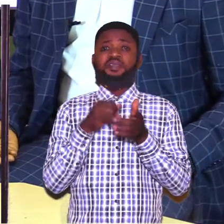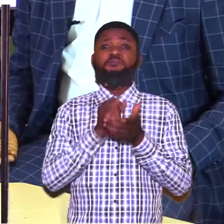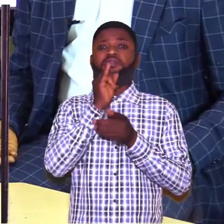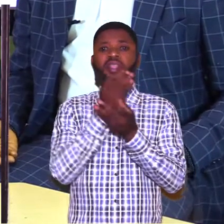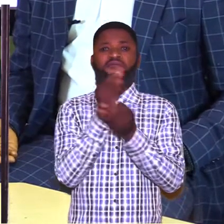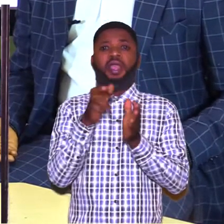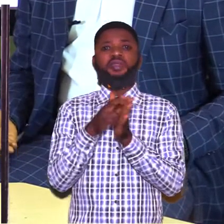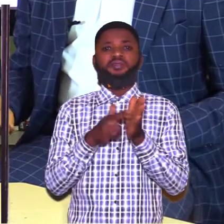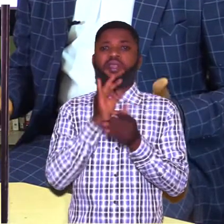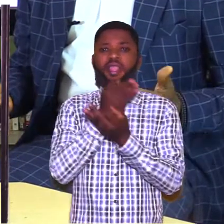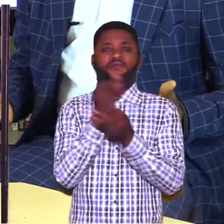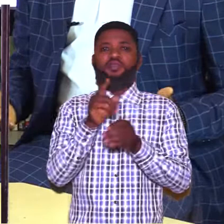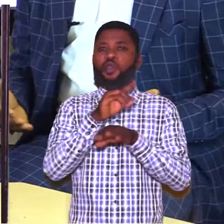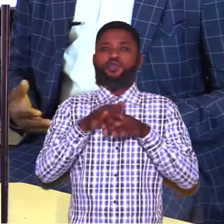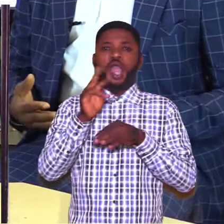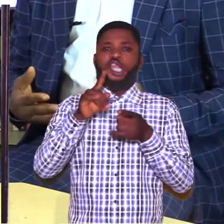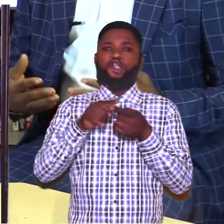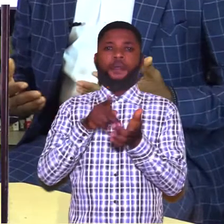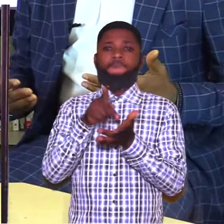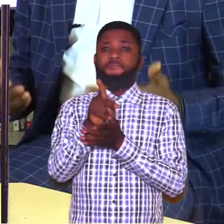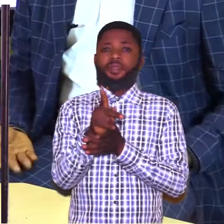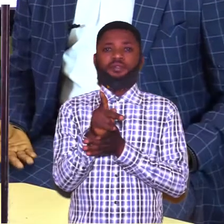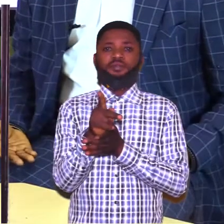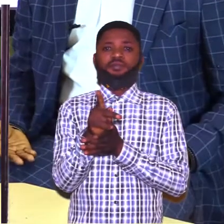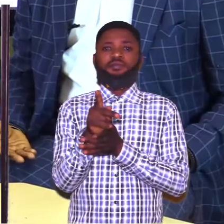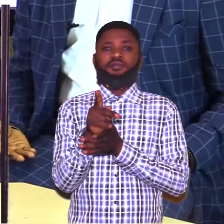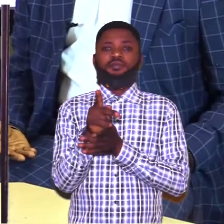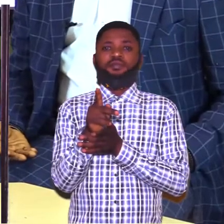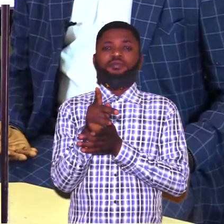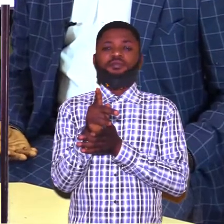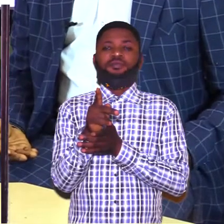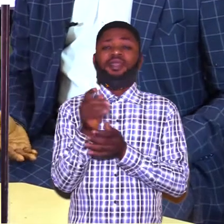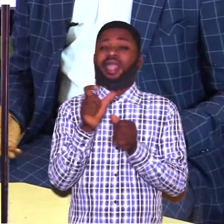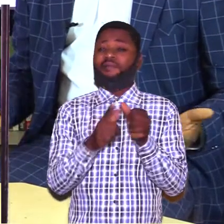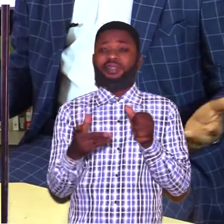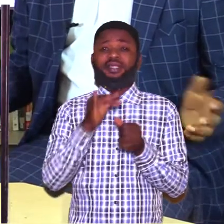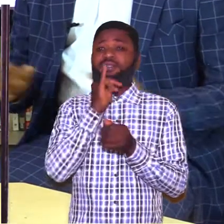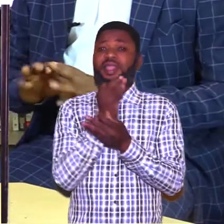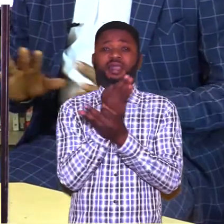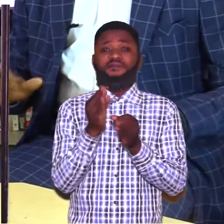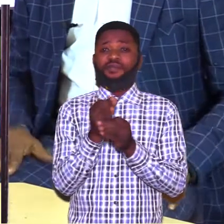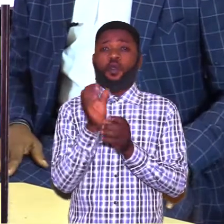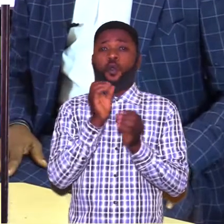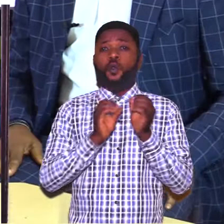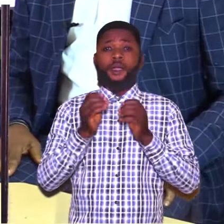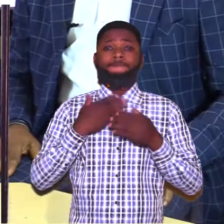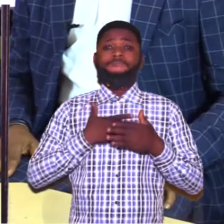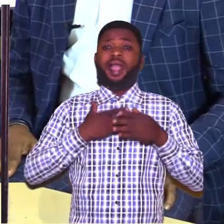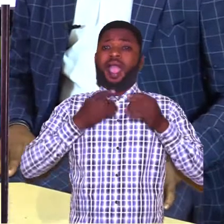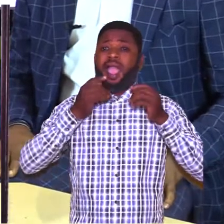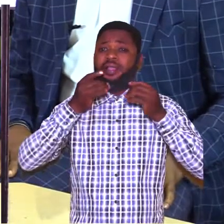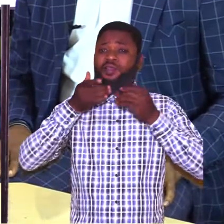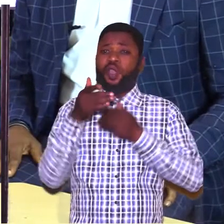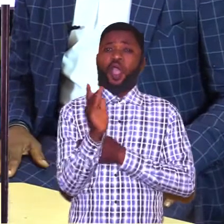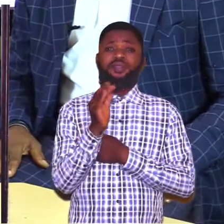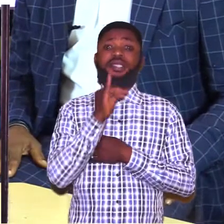Wow, it's free? don't pay for anything? is tuition free. Oh my God. Everything is Oh my God. Can you just hear